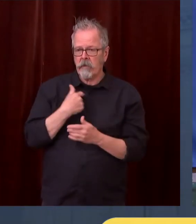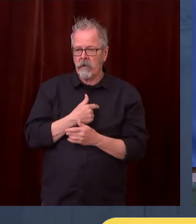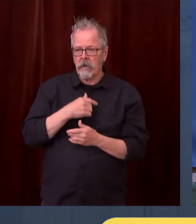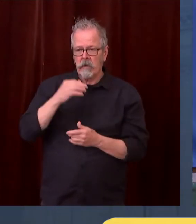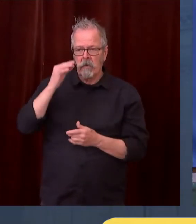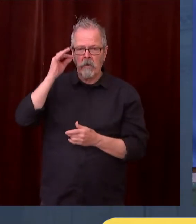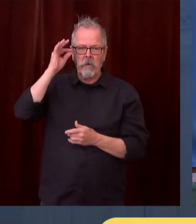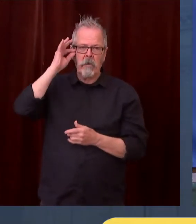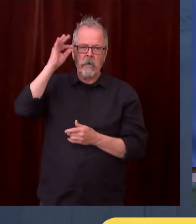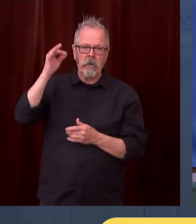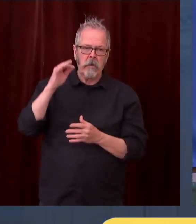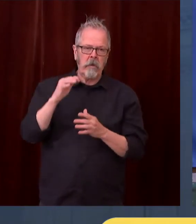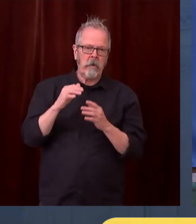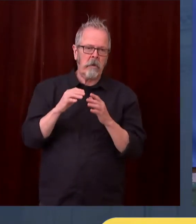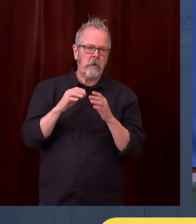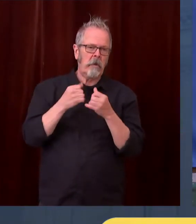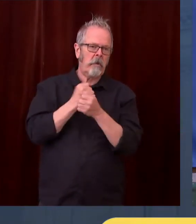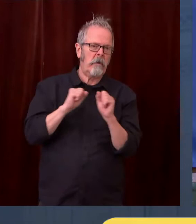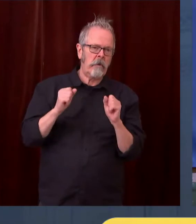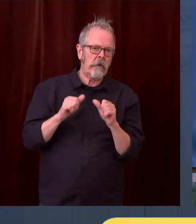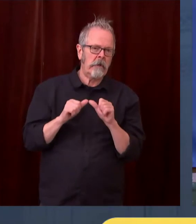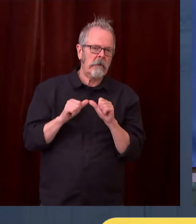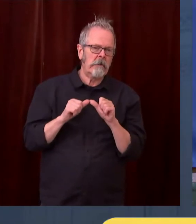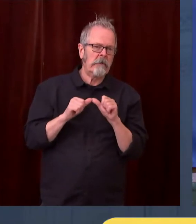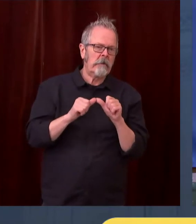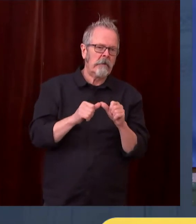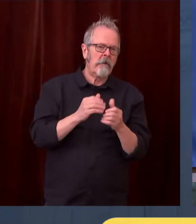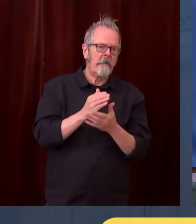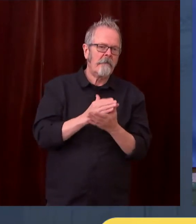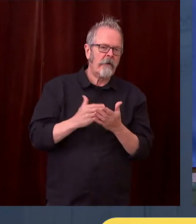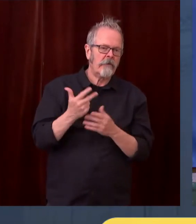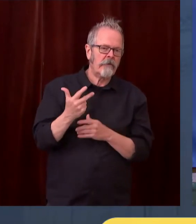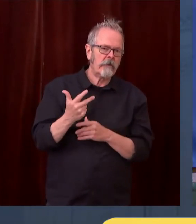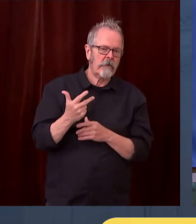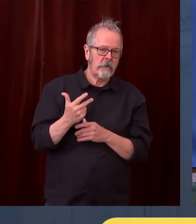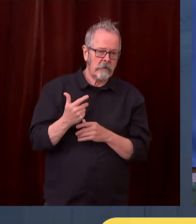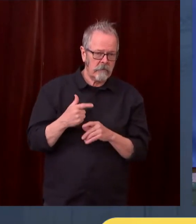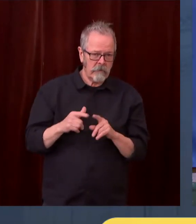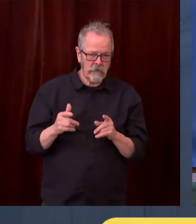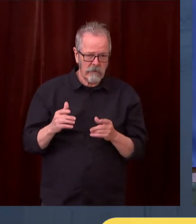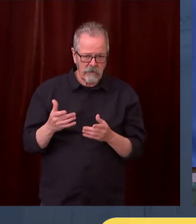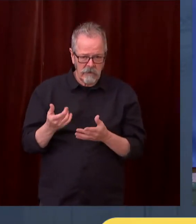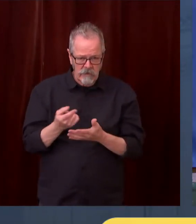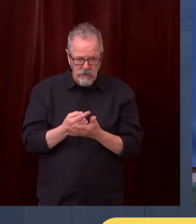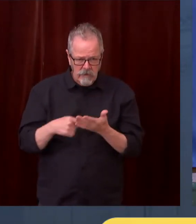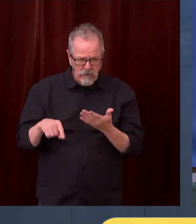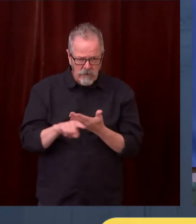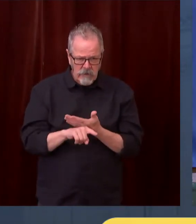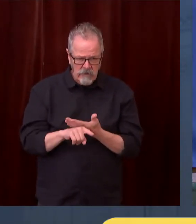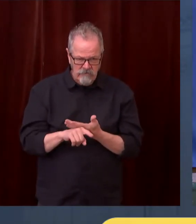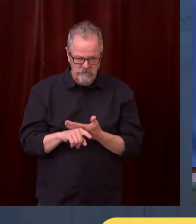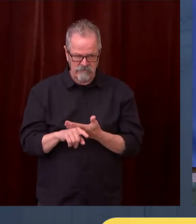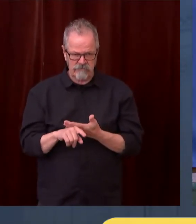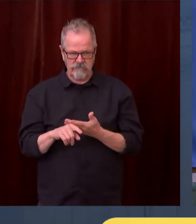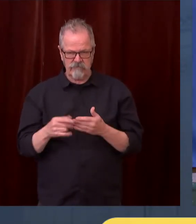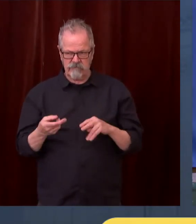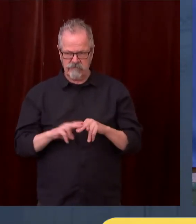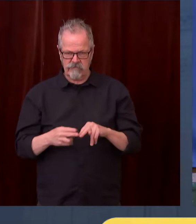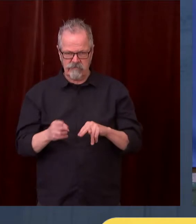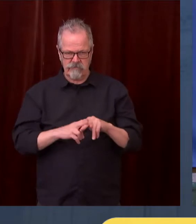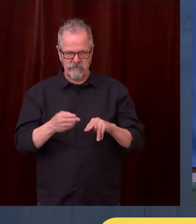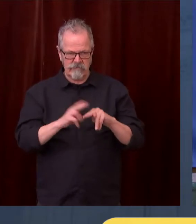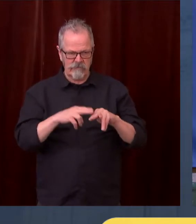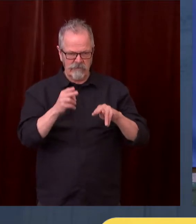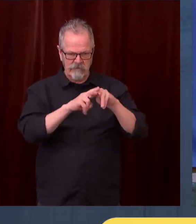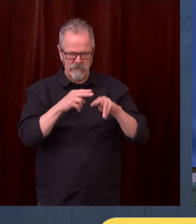spikes due to Gonzaga, March Madness travel. So, is there a chance that the Department of Health will be reevaluating